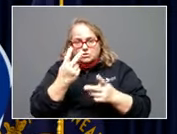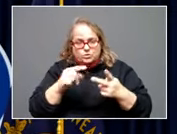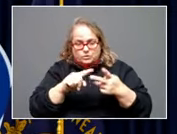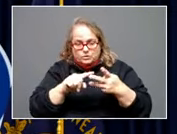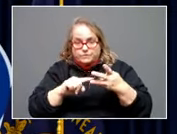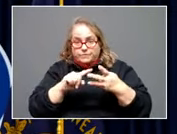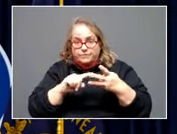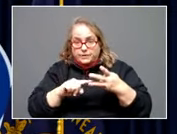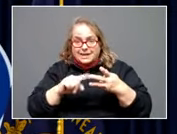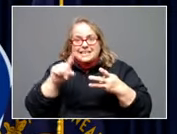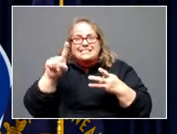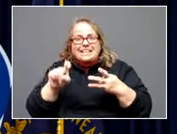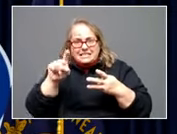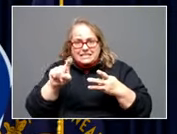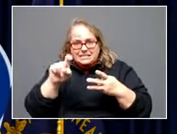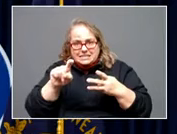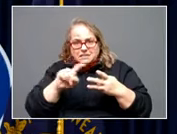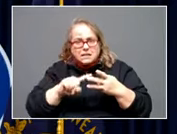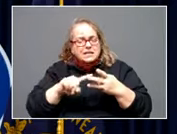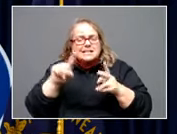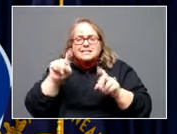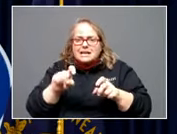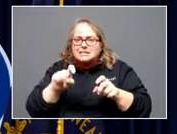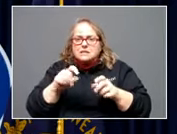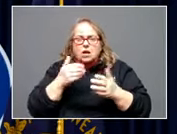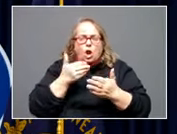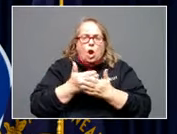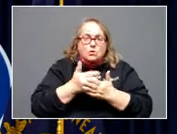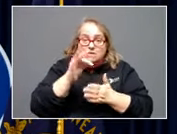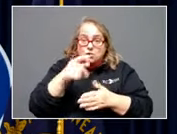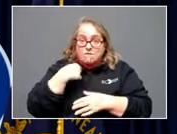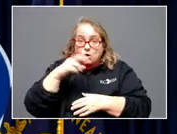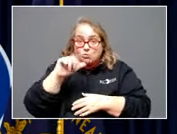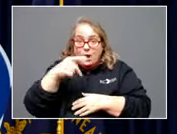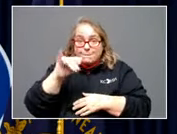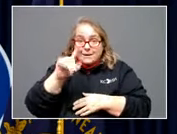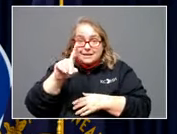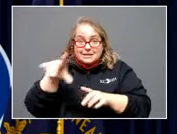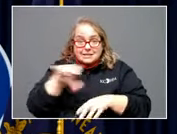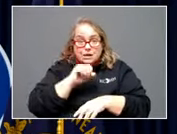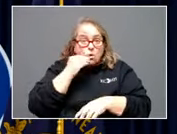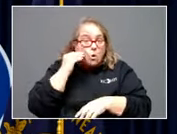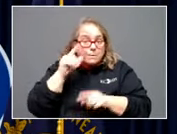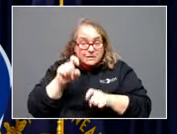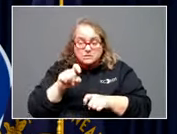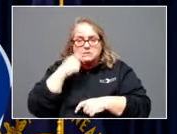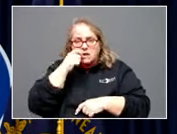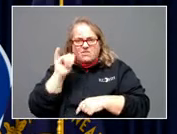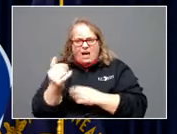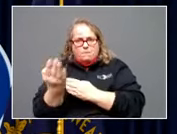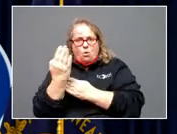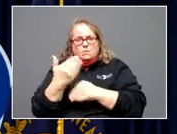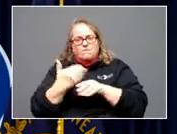everybody to test as close as they can. If you have a rapid take-home test, I would do it the morning before you're going to leave